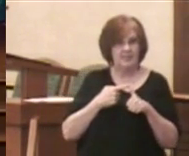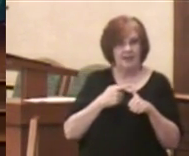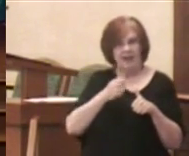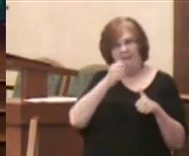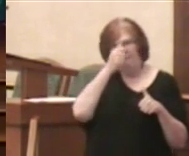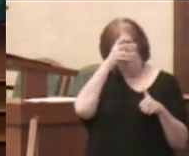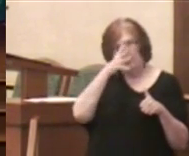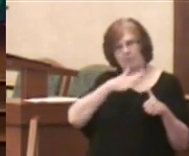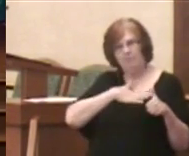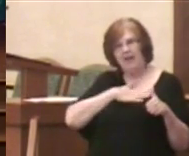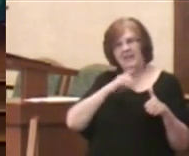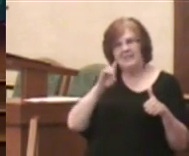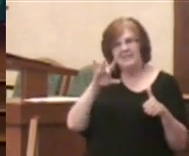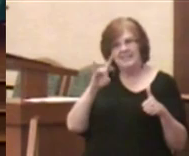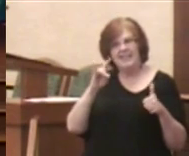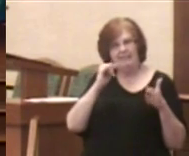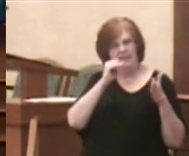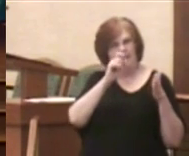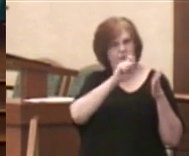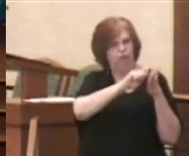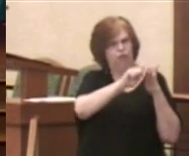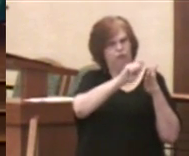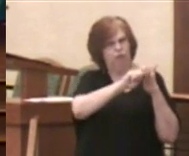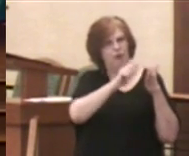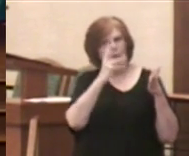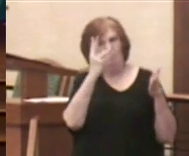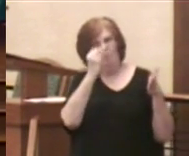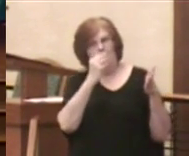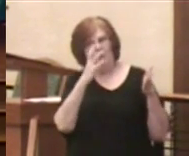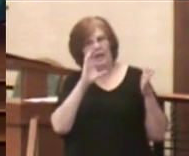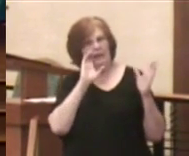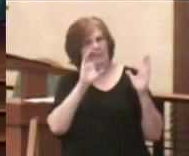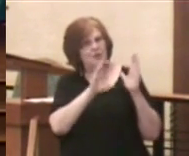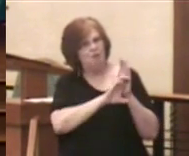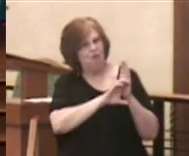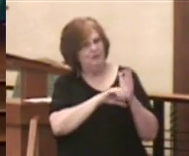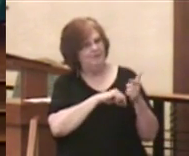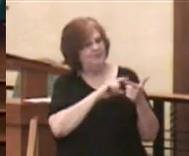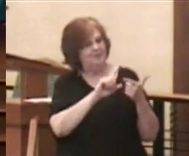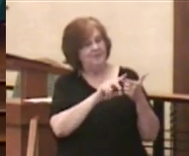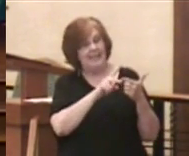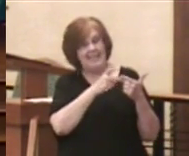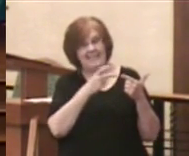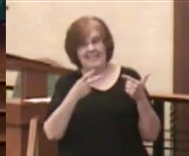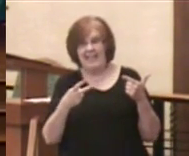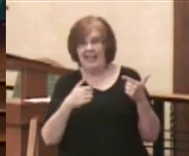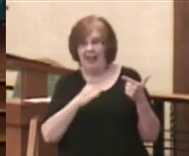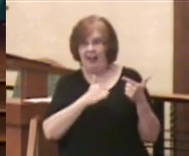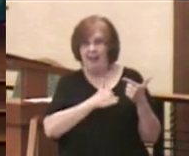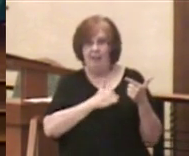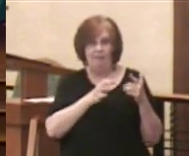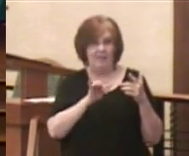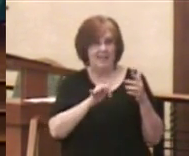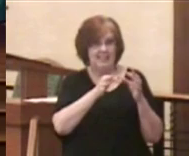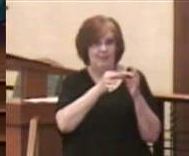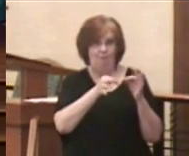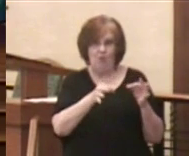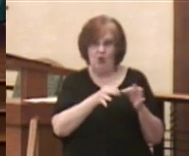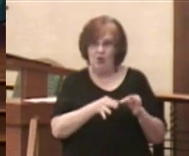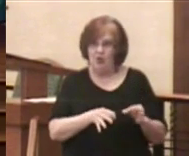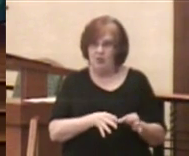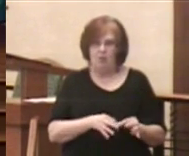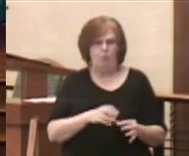father is the one who did the calligraphy, and it's a very pretty picture. Secondly, I love the verse. It is a